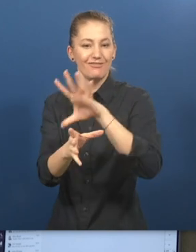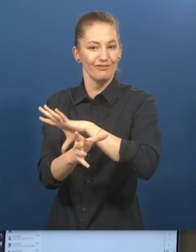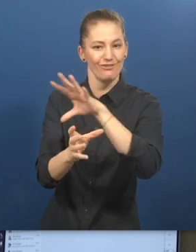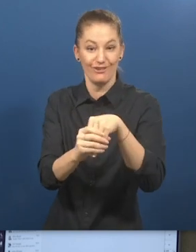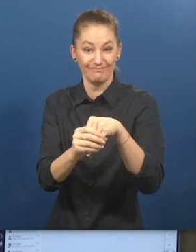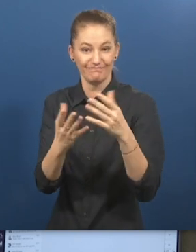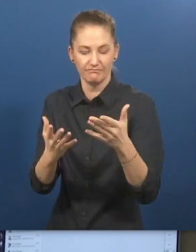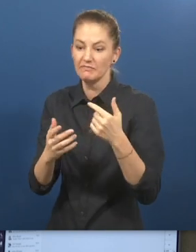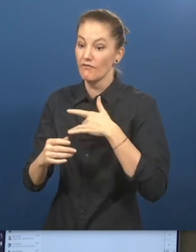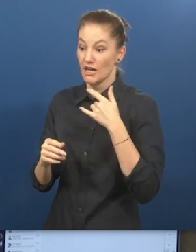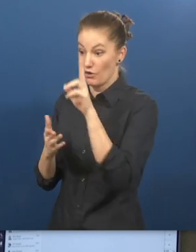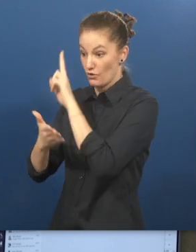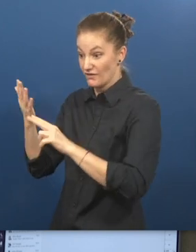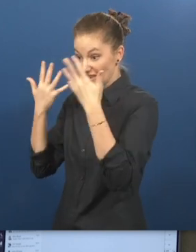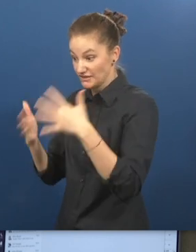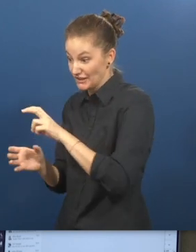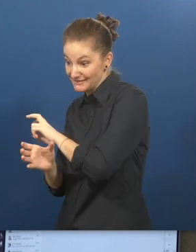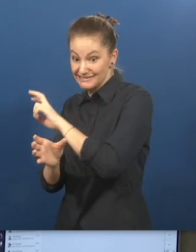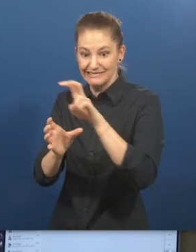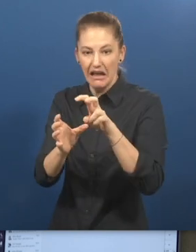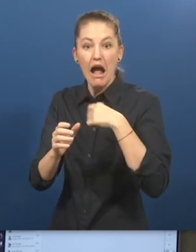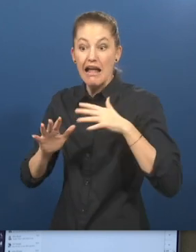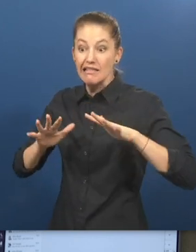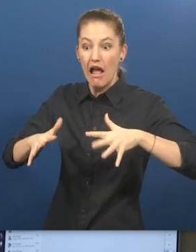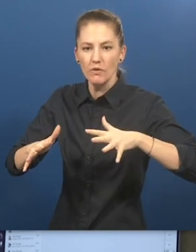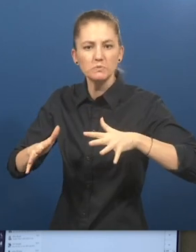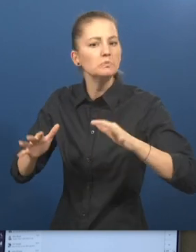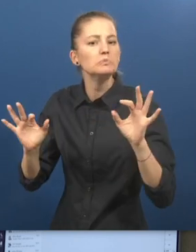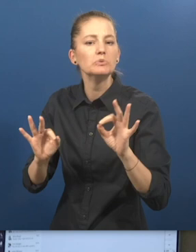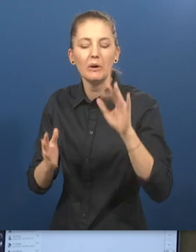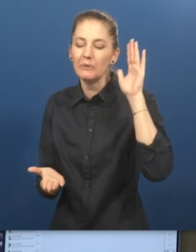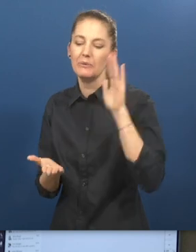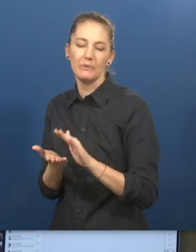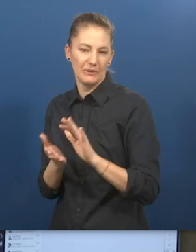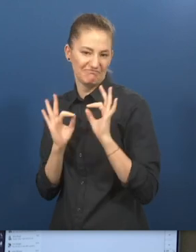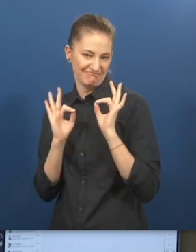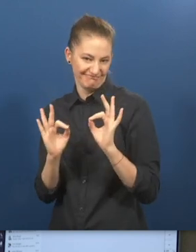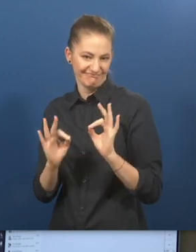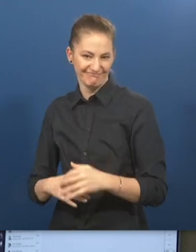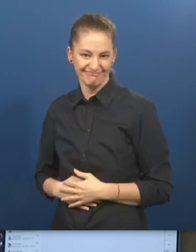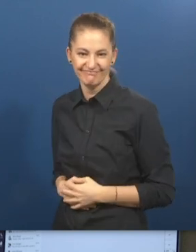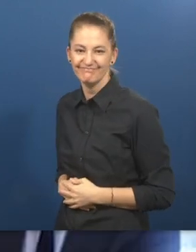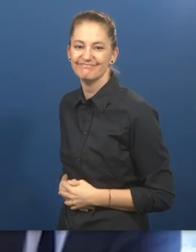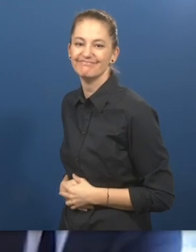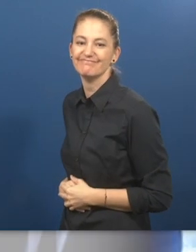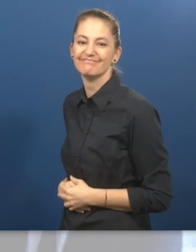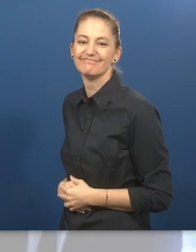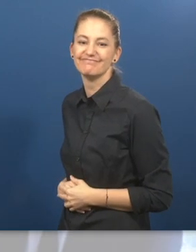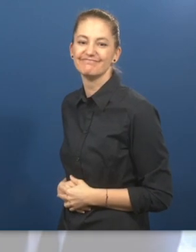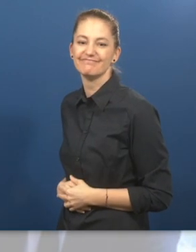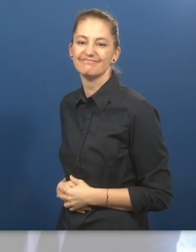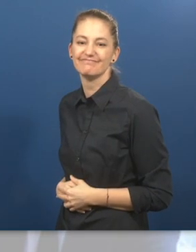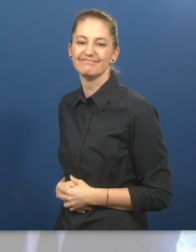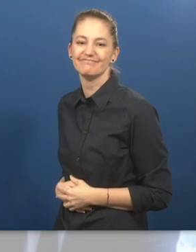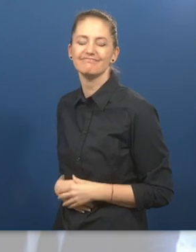as this, it's made me feel less nervous about the transition from university life to working full time. How